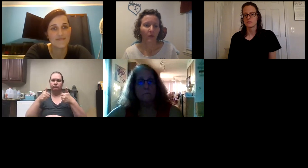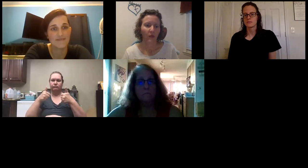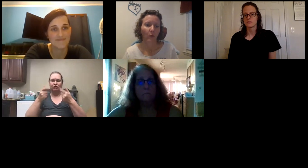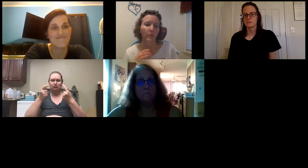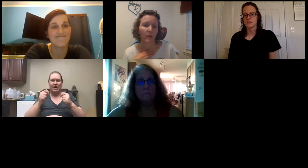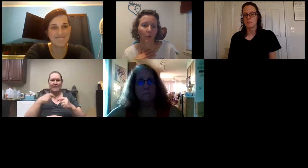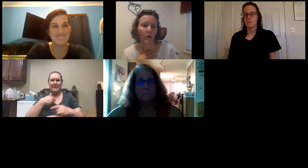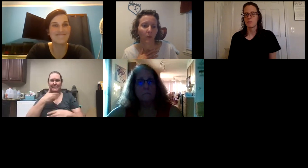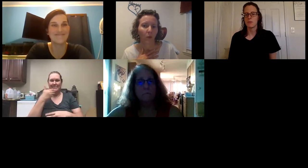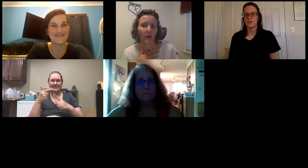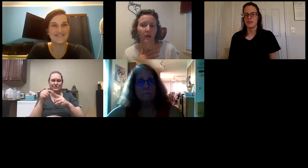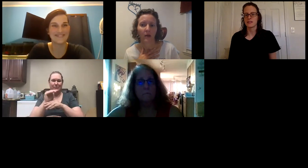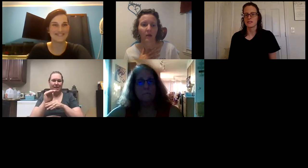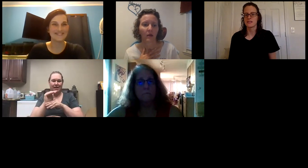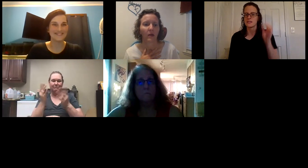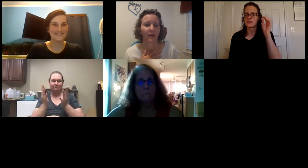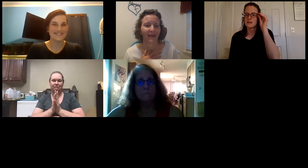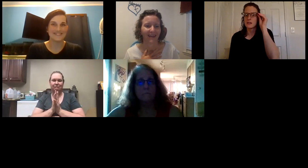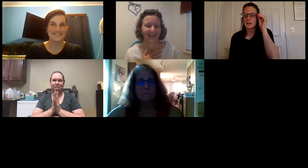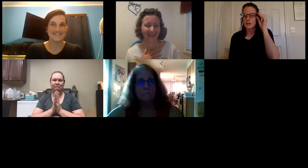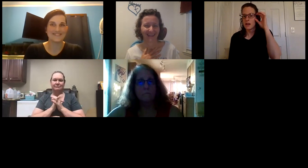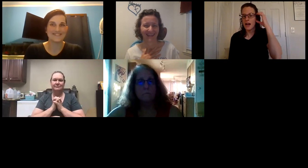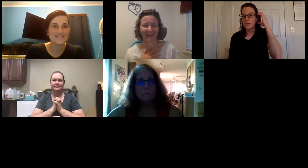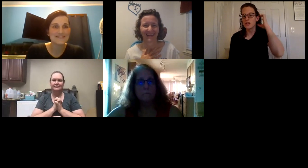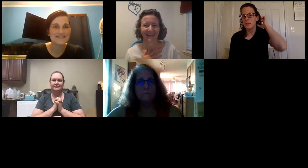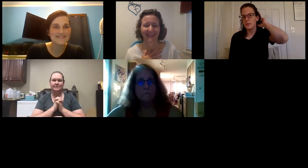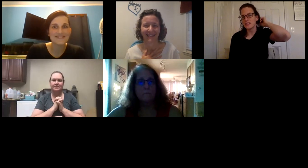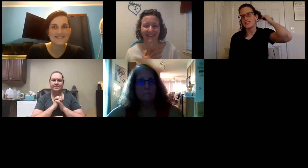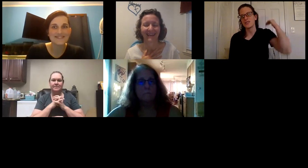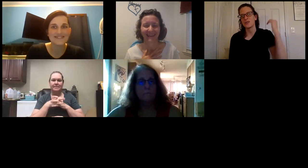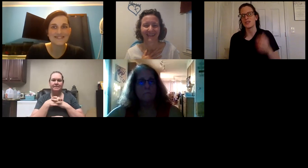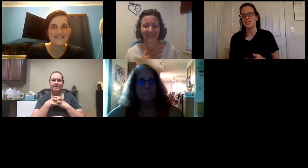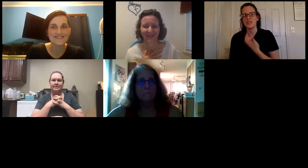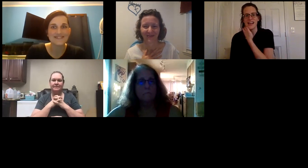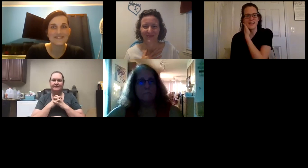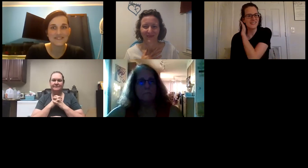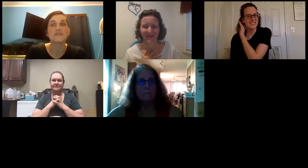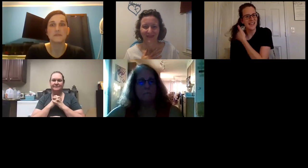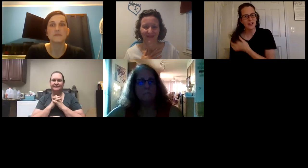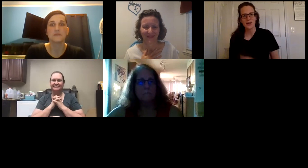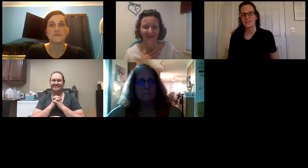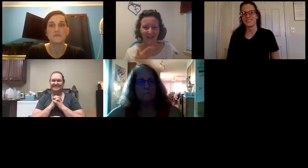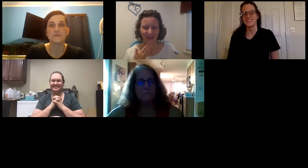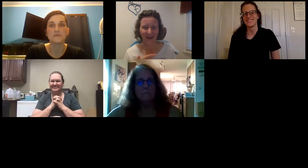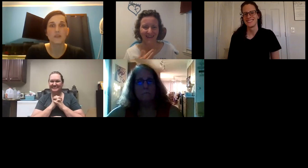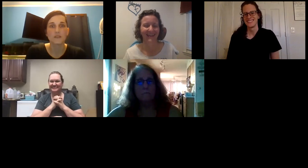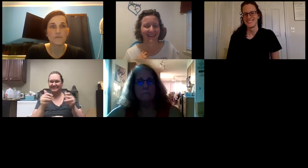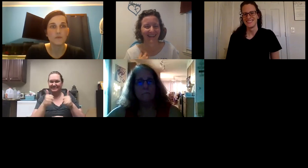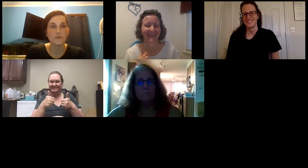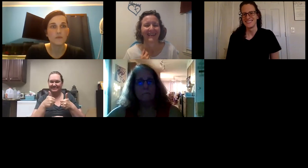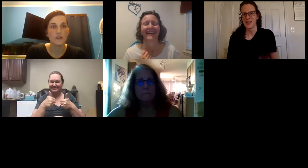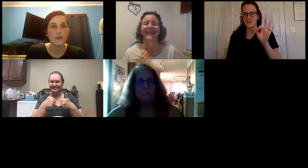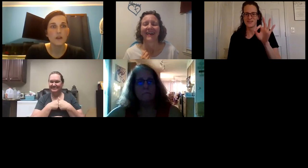there will there will be a point when i will try my best to do that and see how it goes great